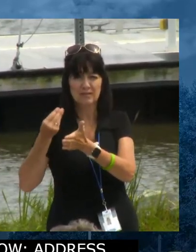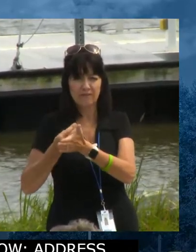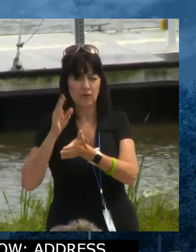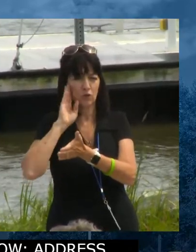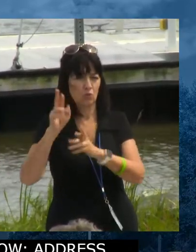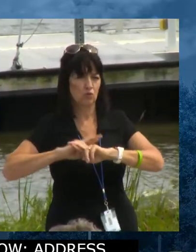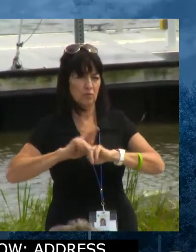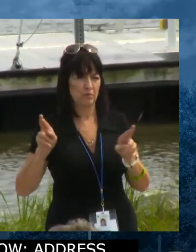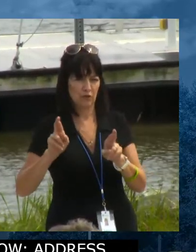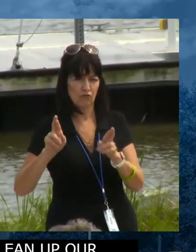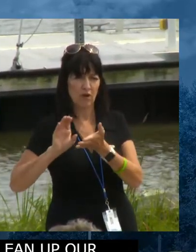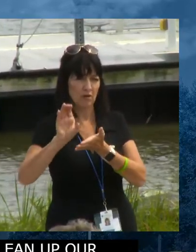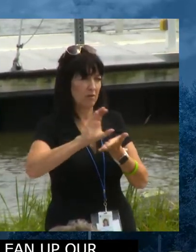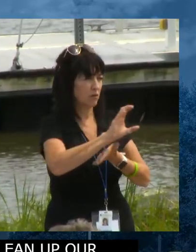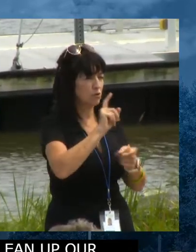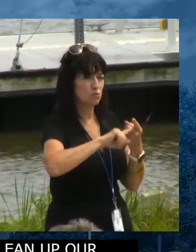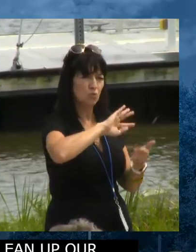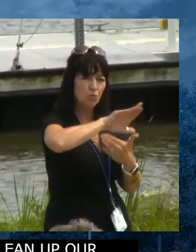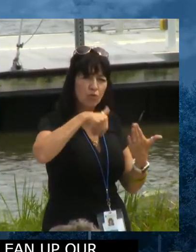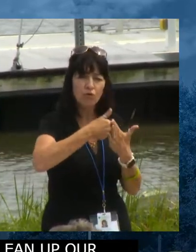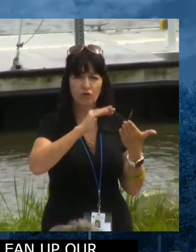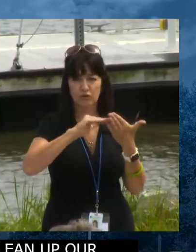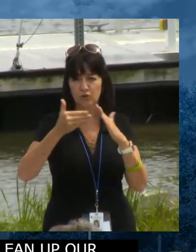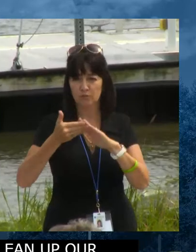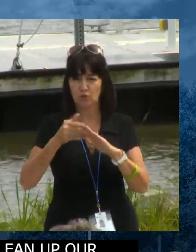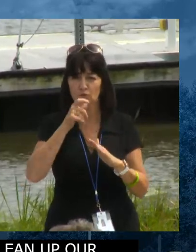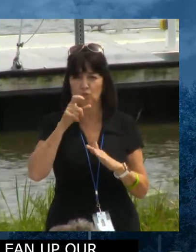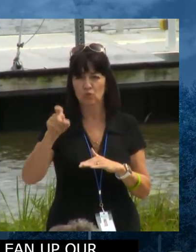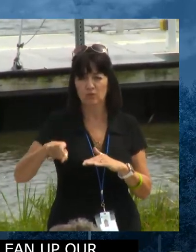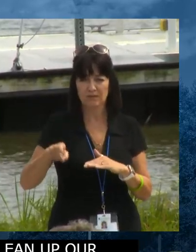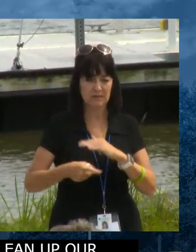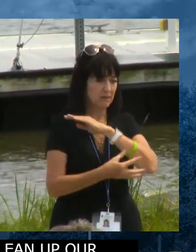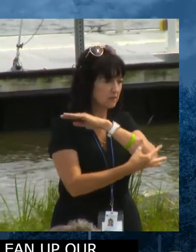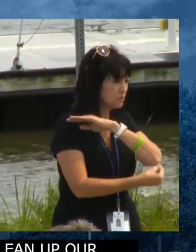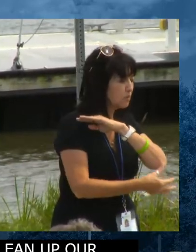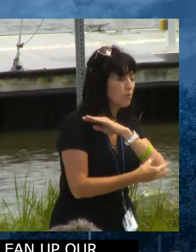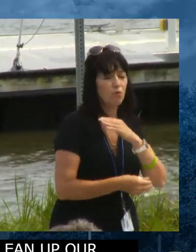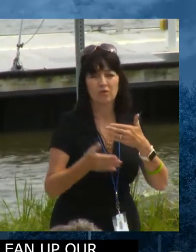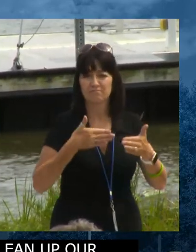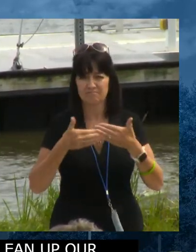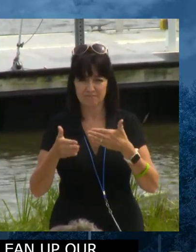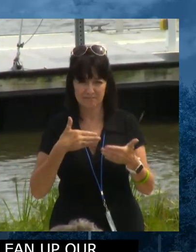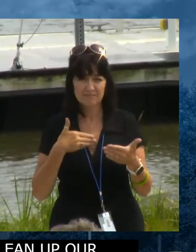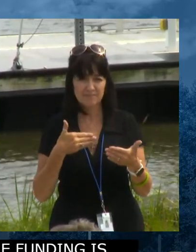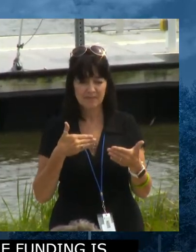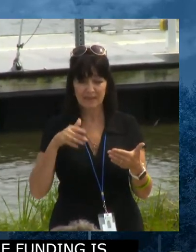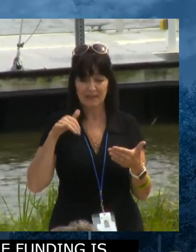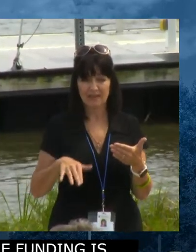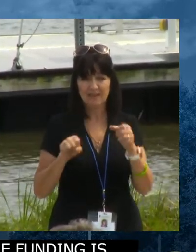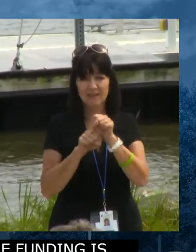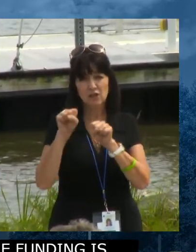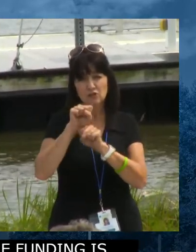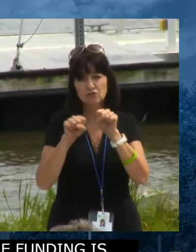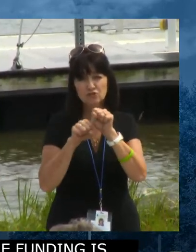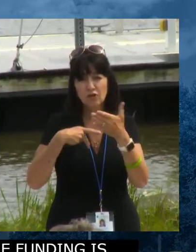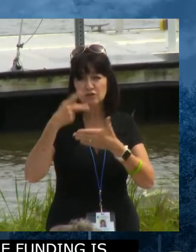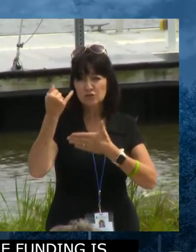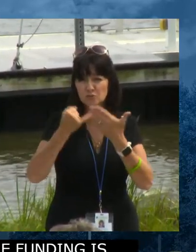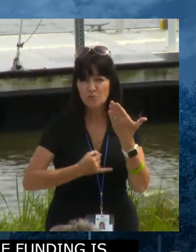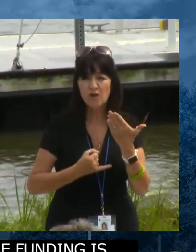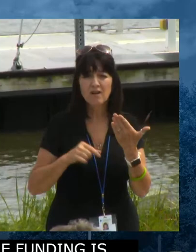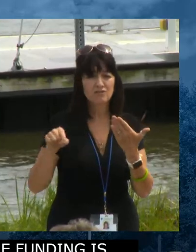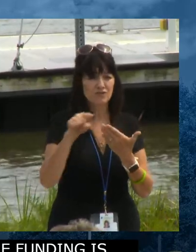communities in need, and this is significant. It led just this legislation calls for prioritizing water infrastructure projects, as we heard earlier,